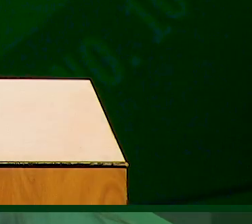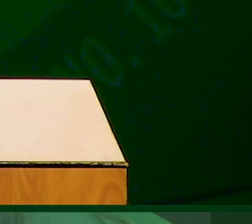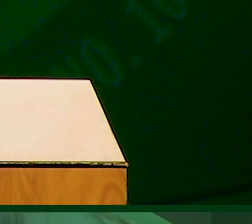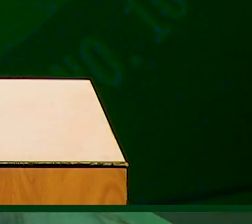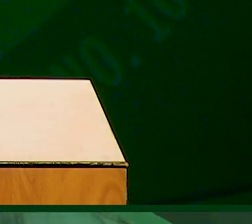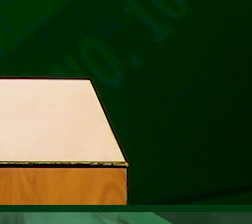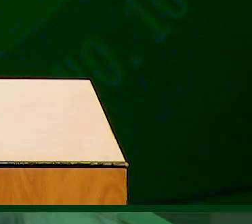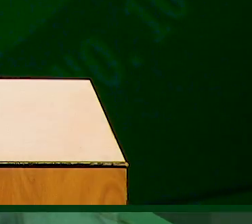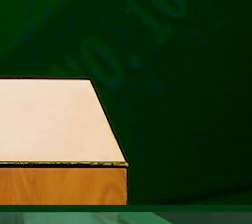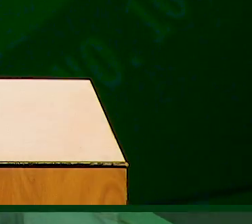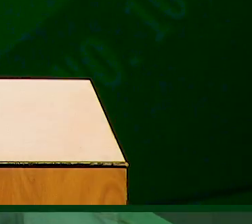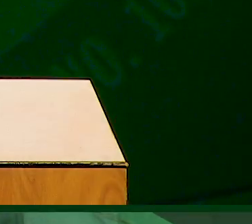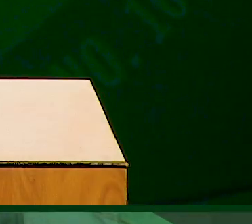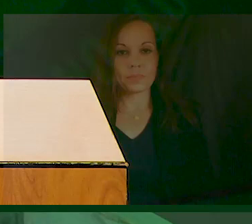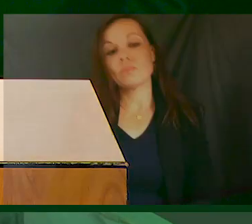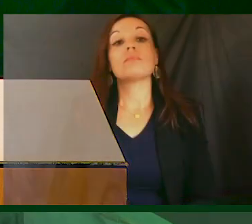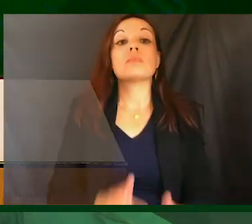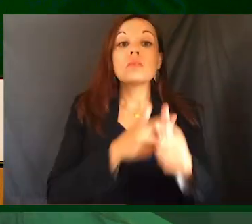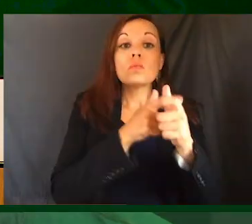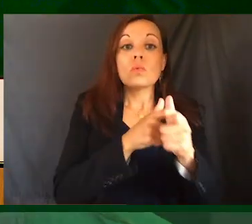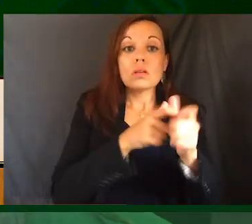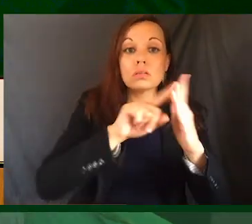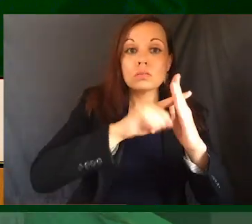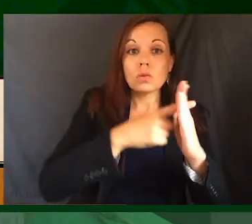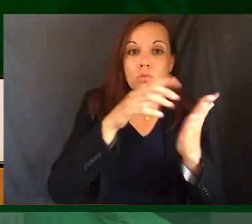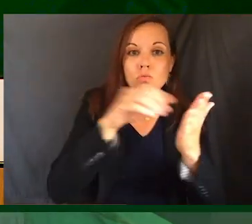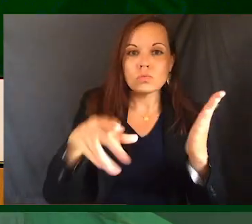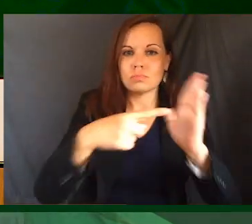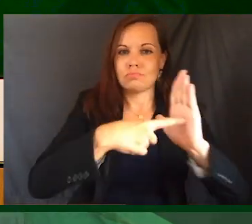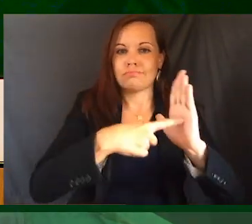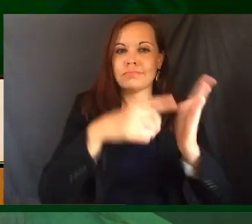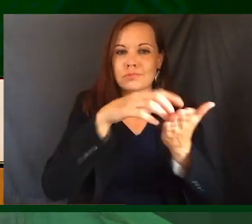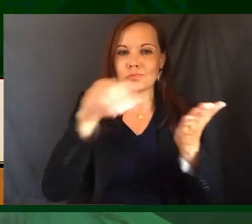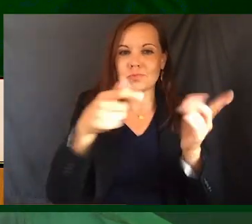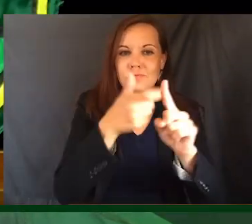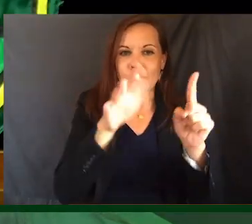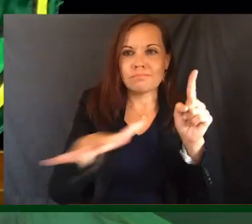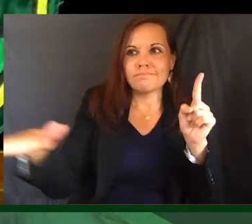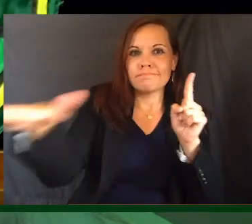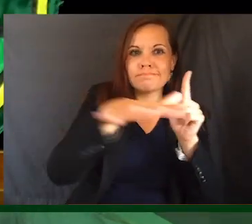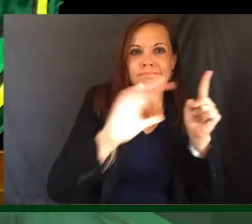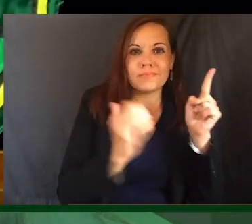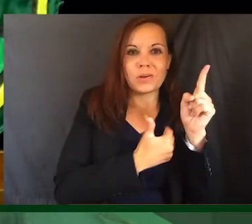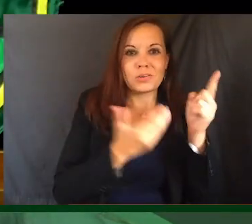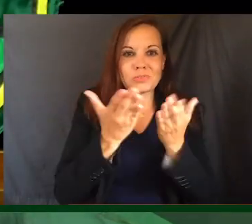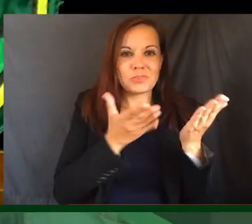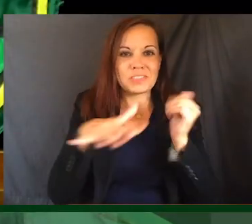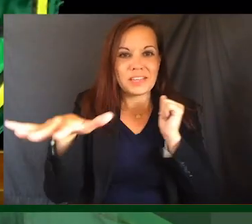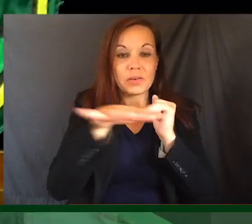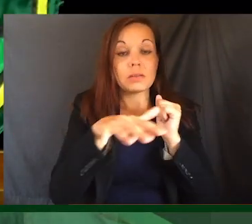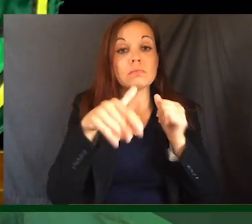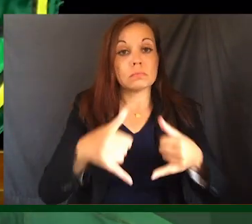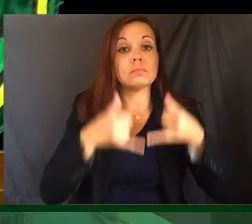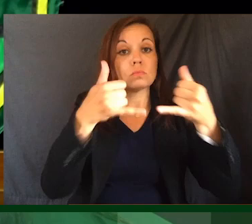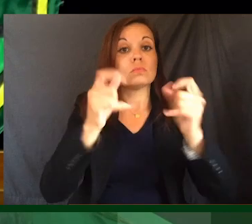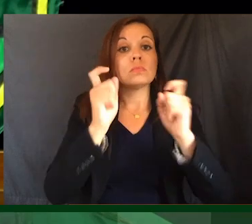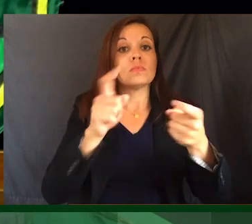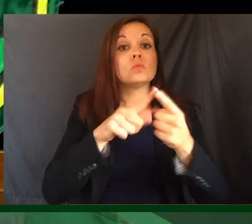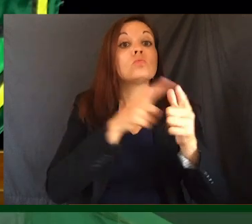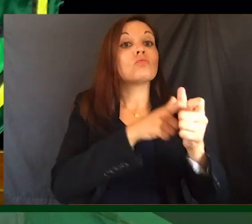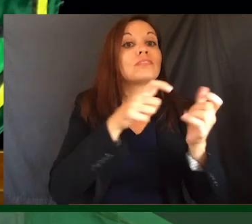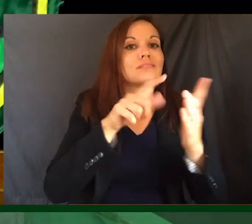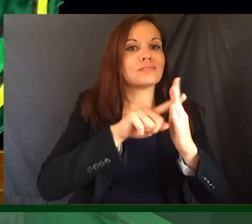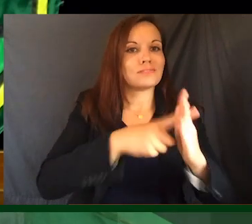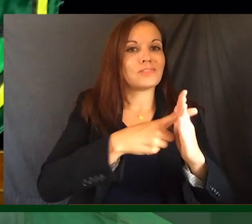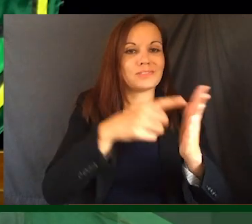Running Start students represent high schools from Green River's service area. This award is presented to a Running Start student